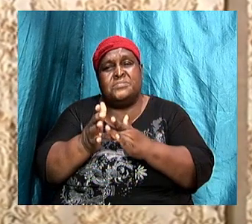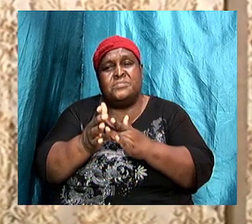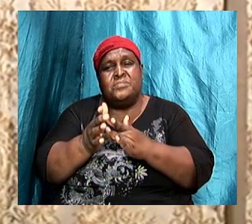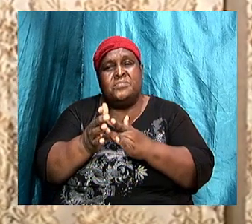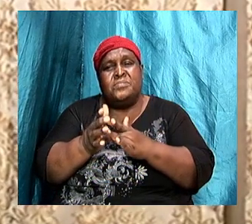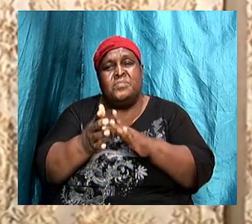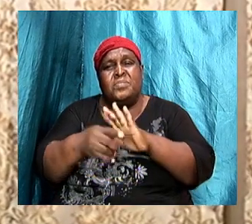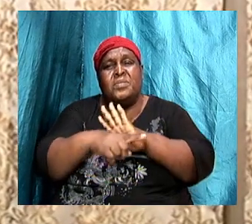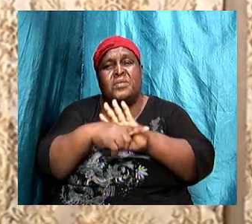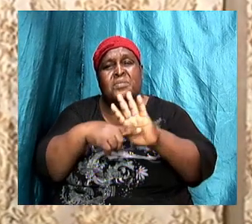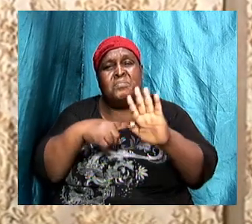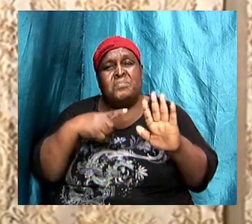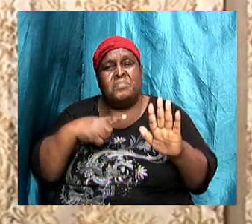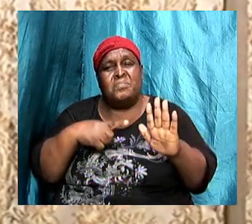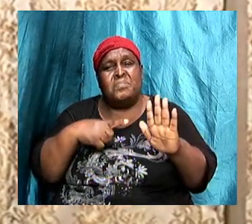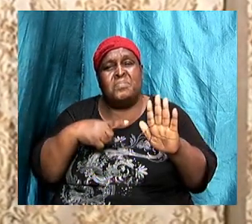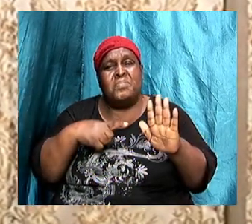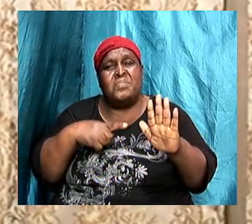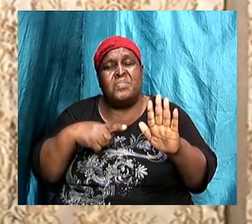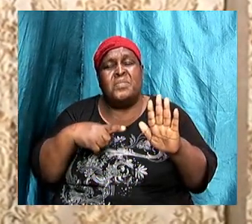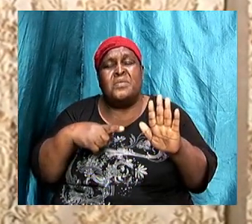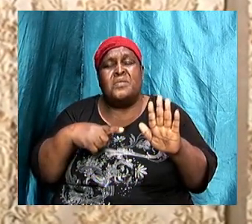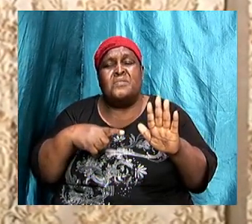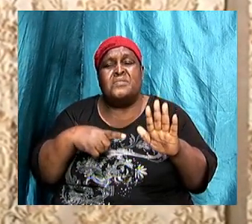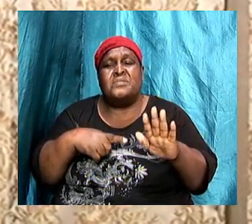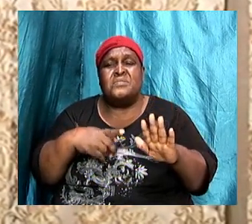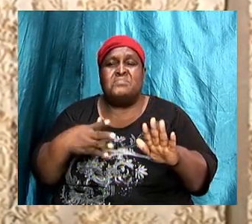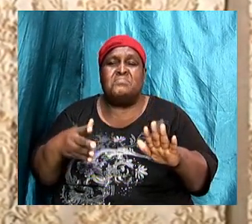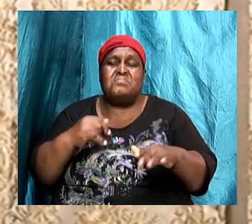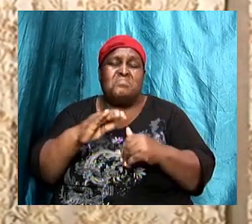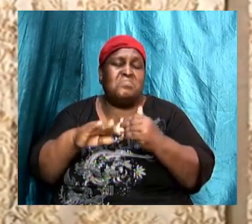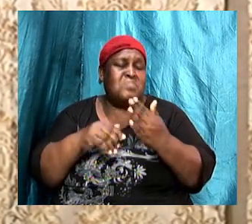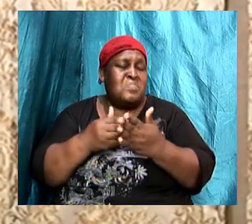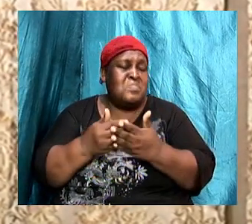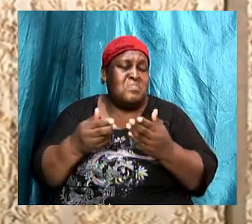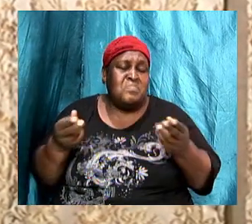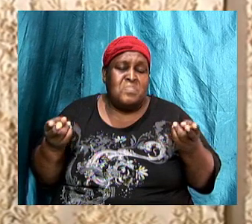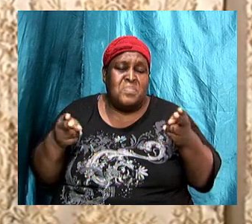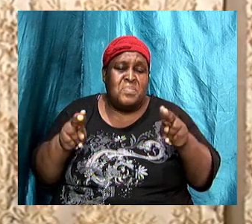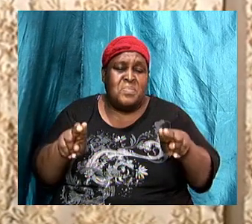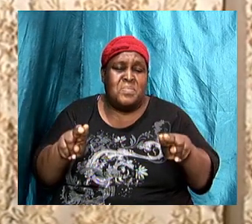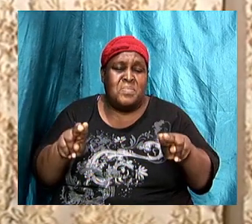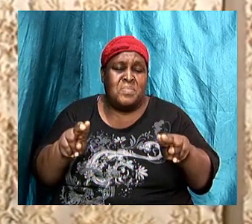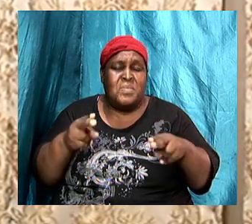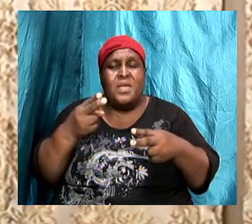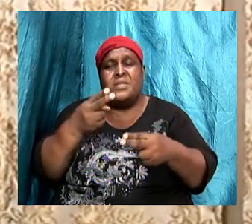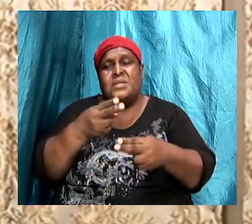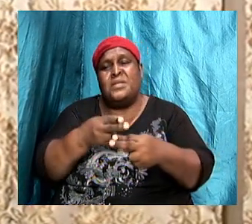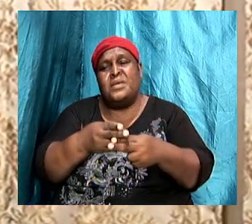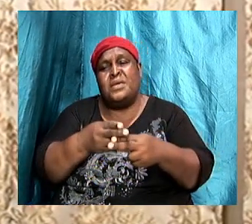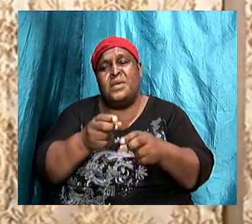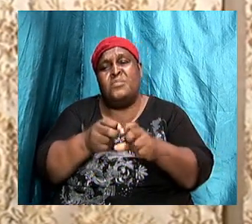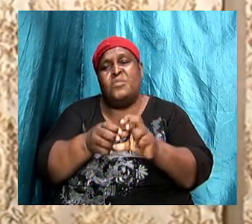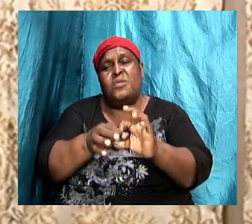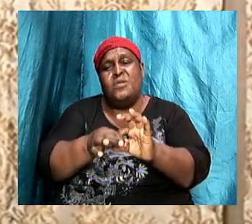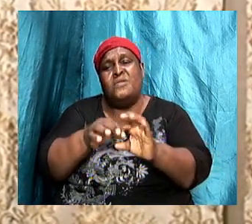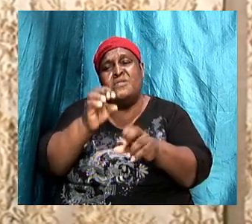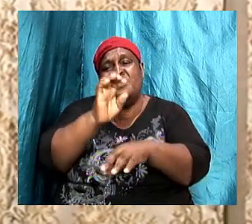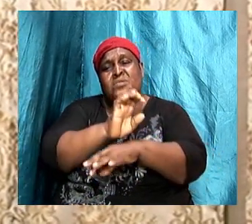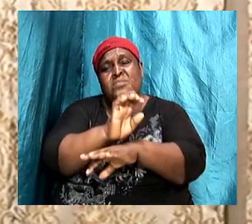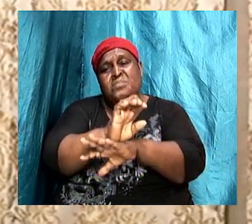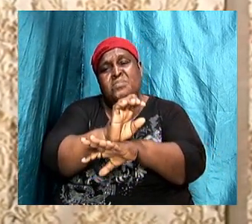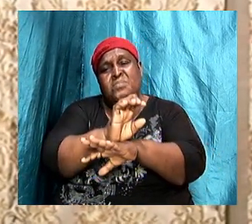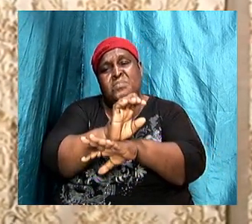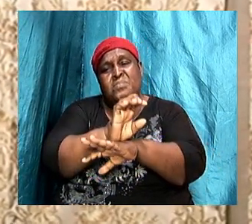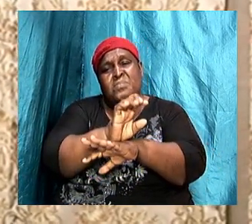negative repercussions coming out of all that has been happening and the name of the church has